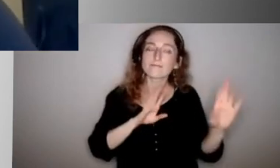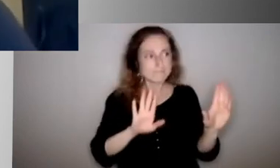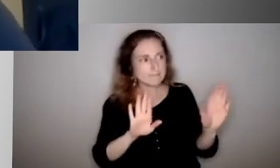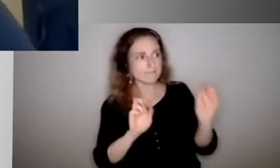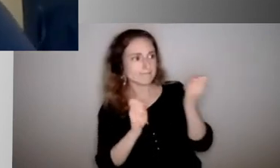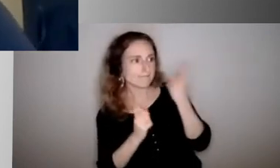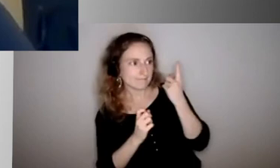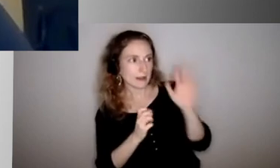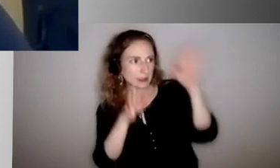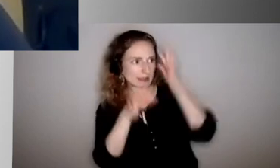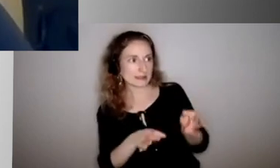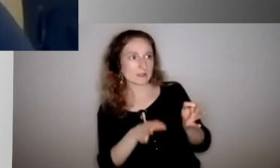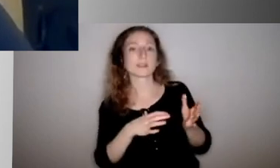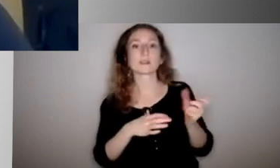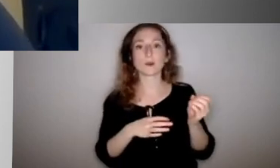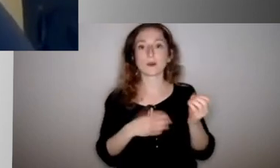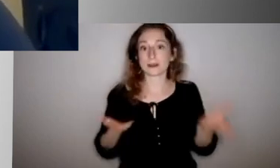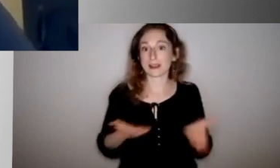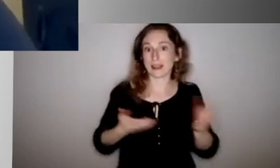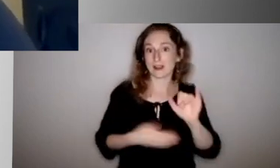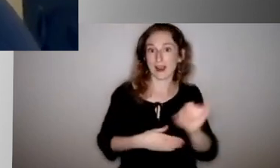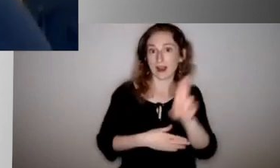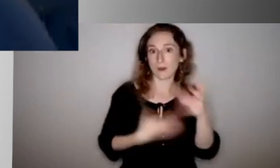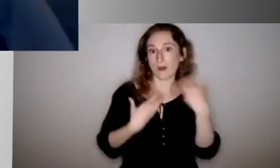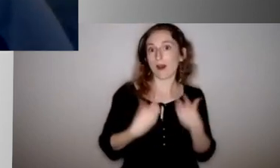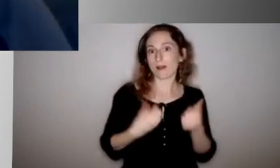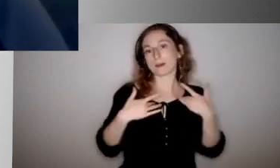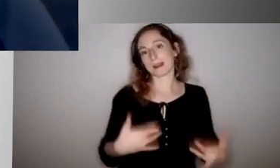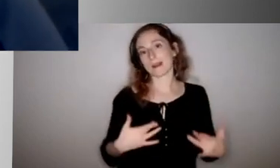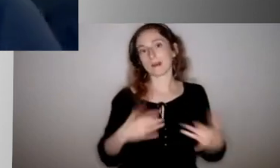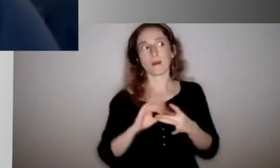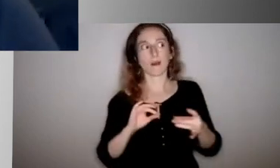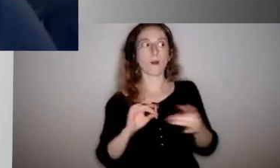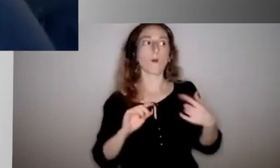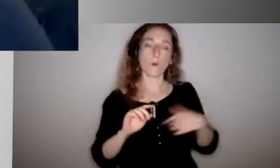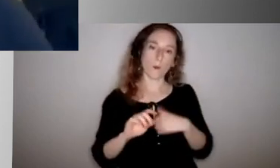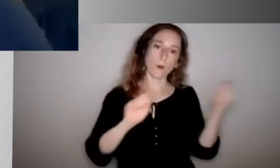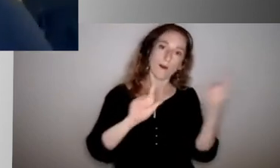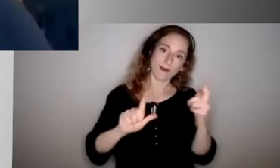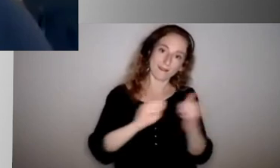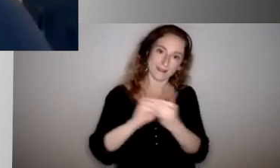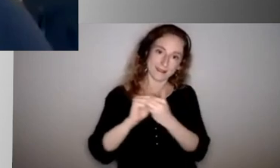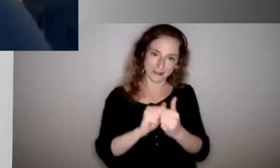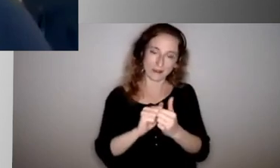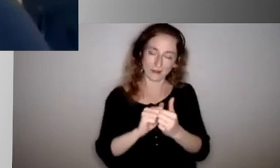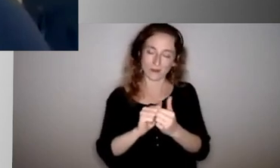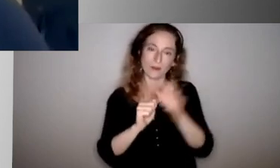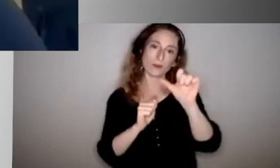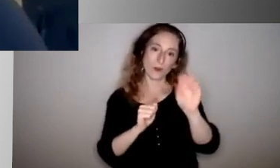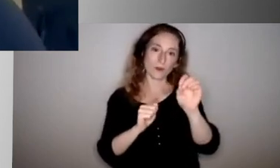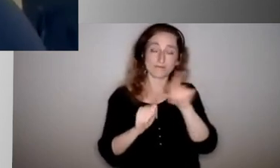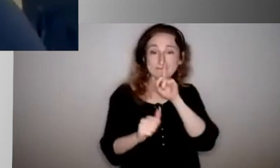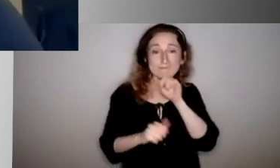like I, we always say here at IU Health, we're all in this together, right? And so we are, and, um, and to know that everyone's